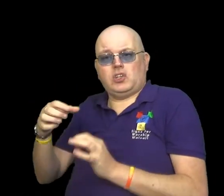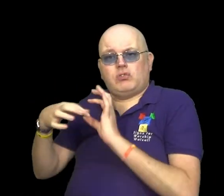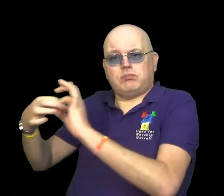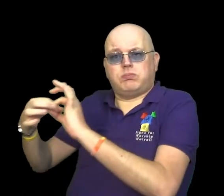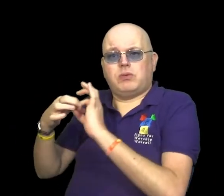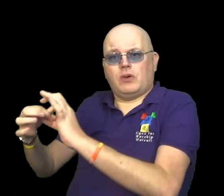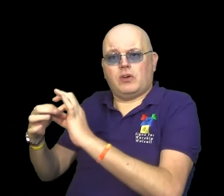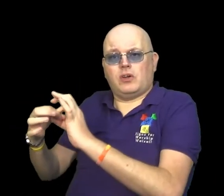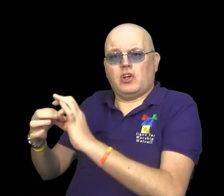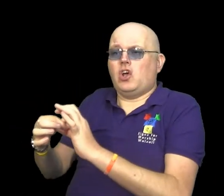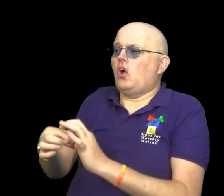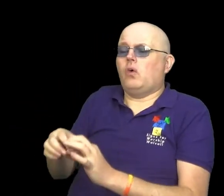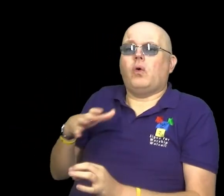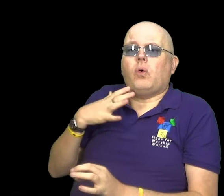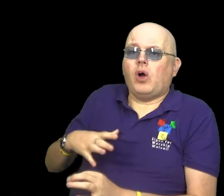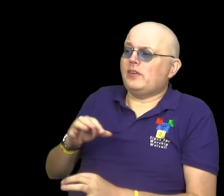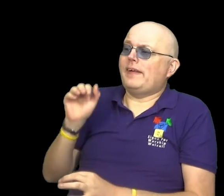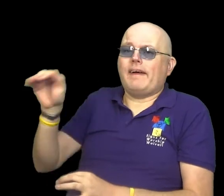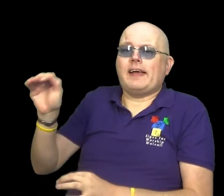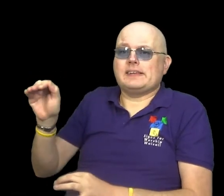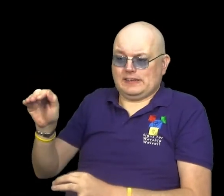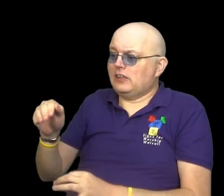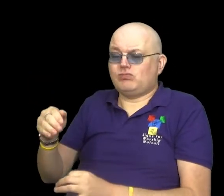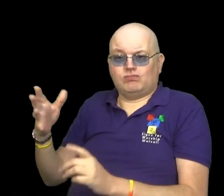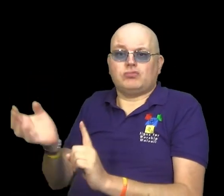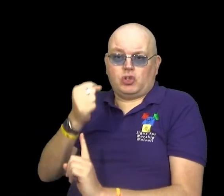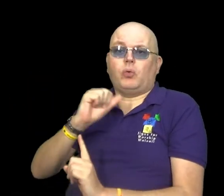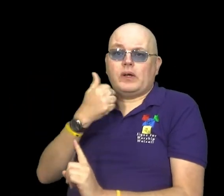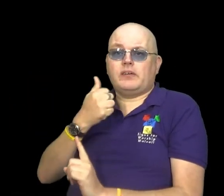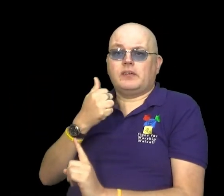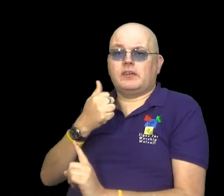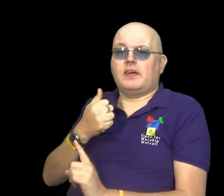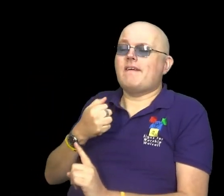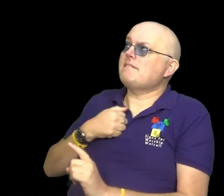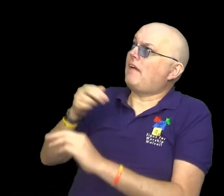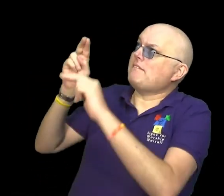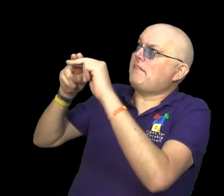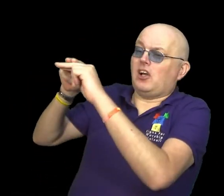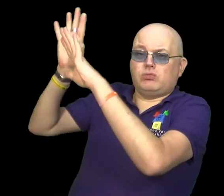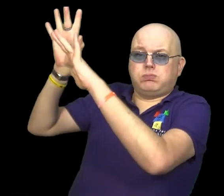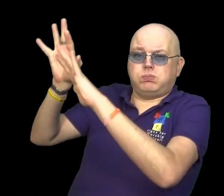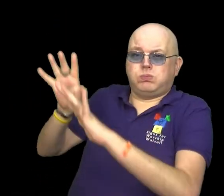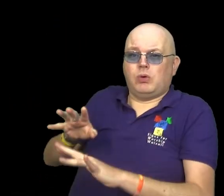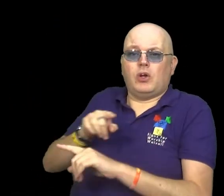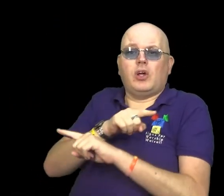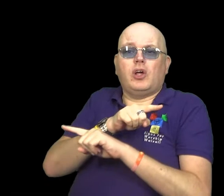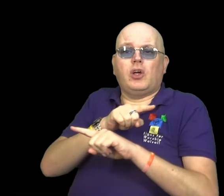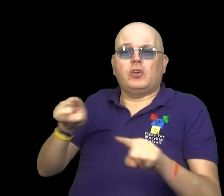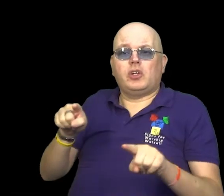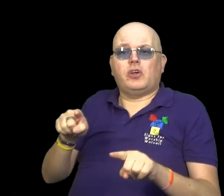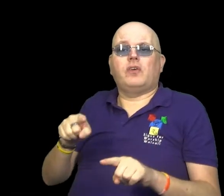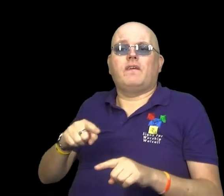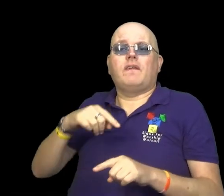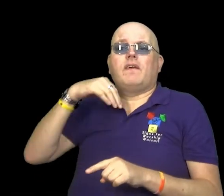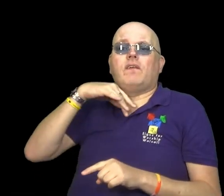remain in you, ask whatever you wish, and it will be done for you. This is my father's glory, that you